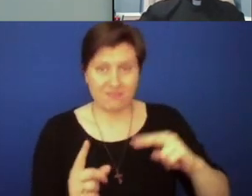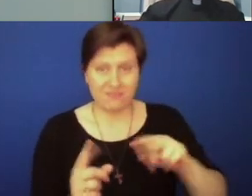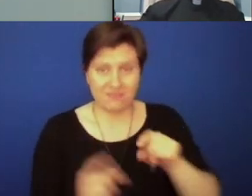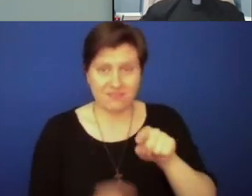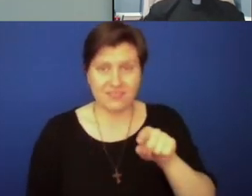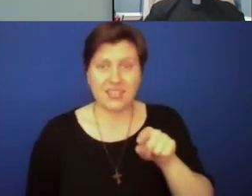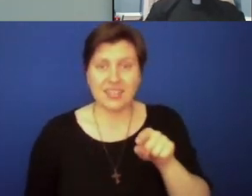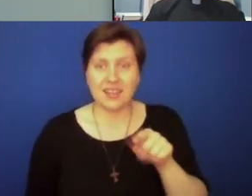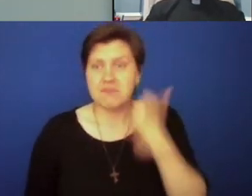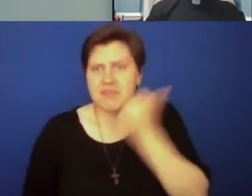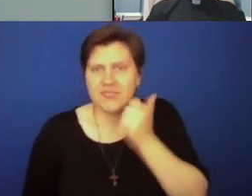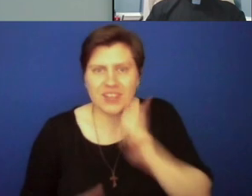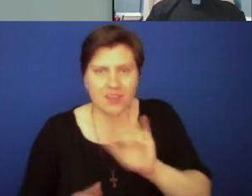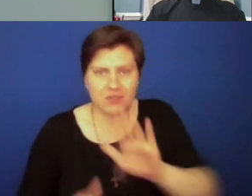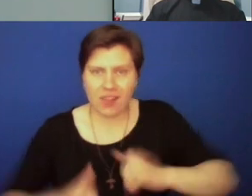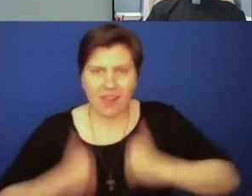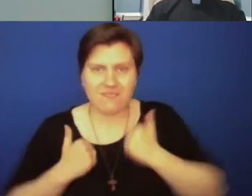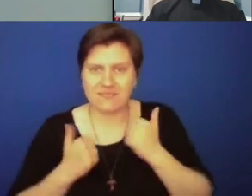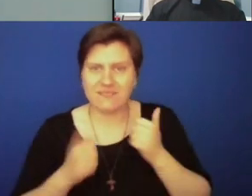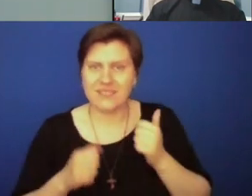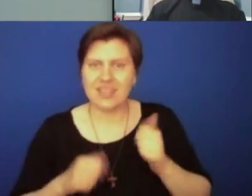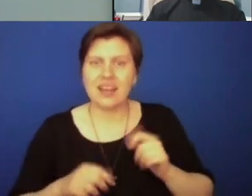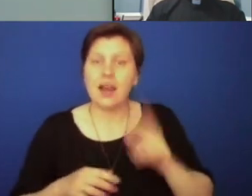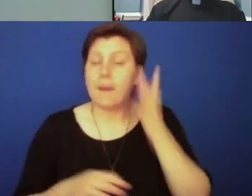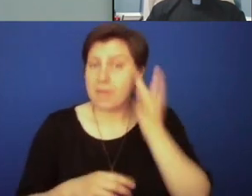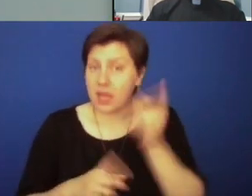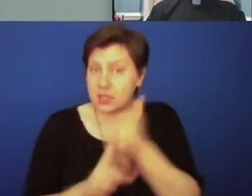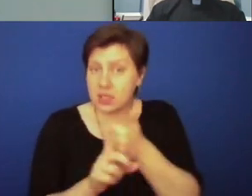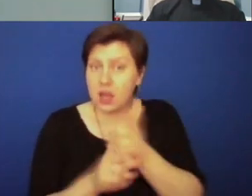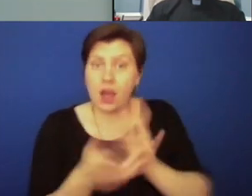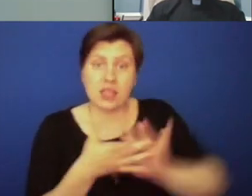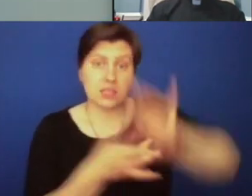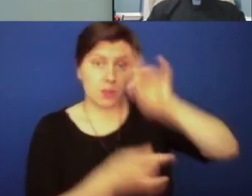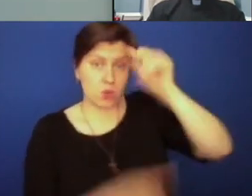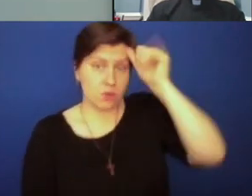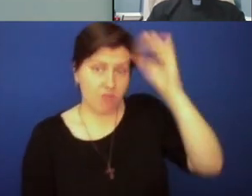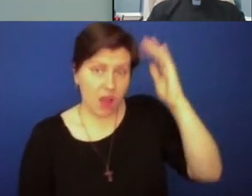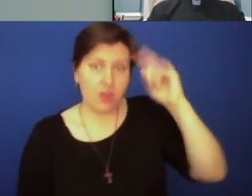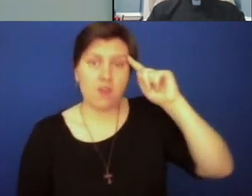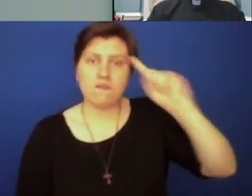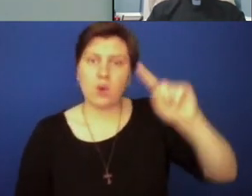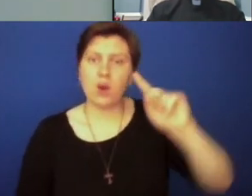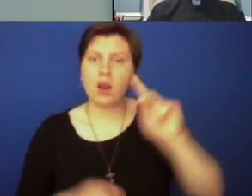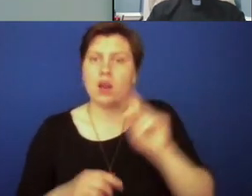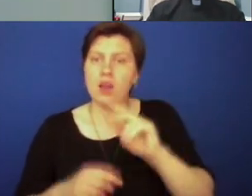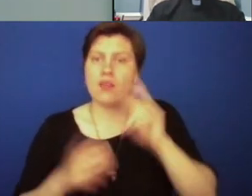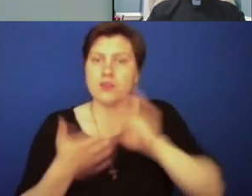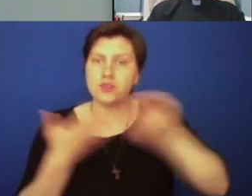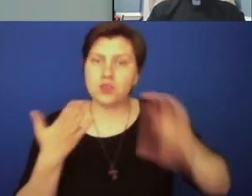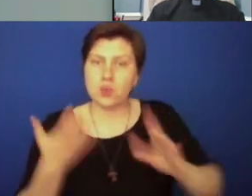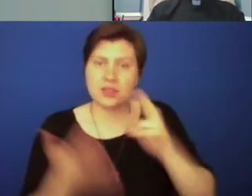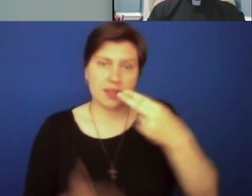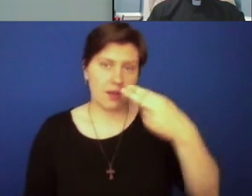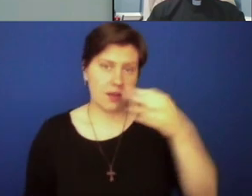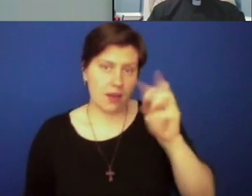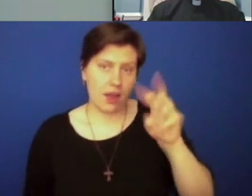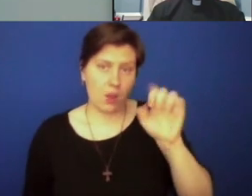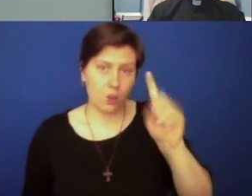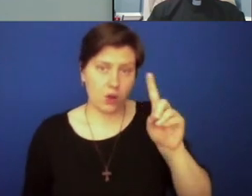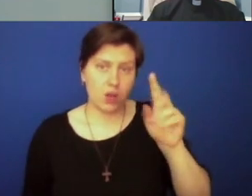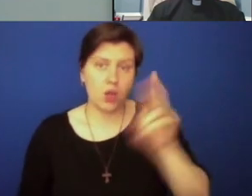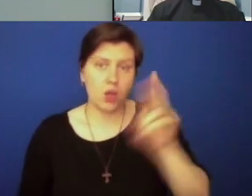to your everyday life of being both a spiritual father for those at Howard University, where you serve as a priest chaplain,